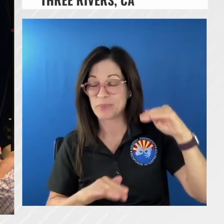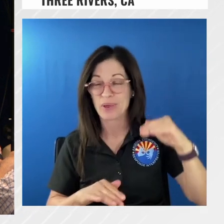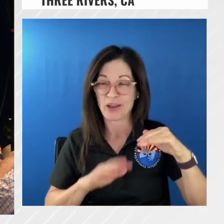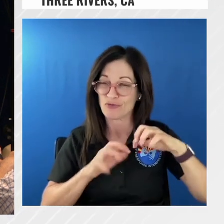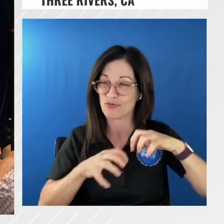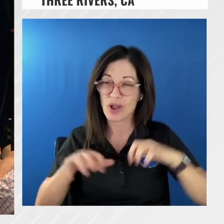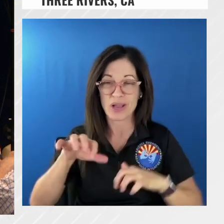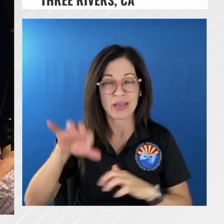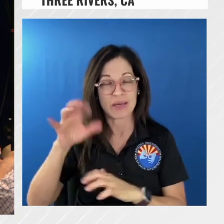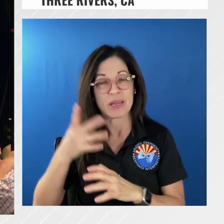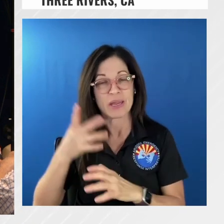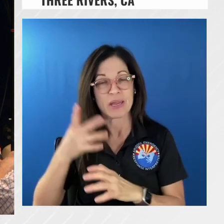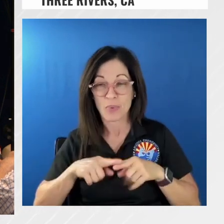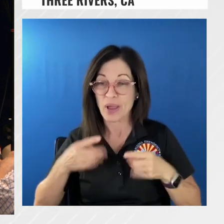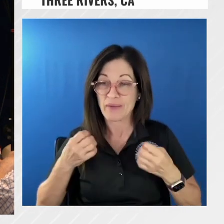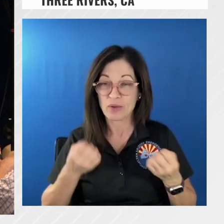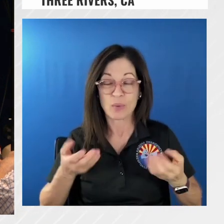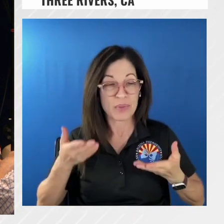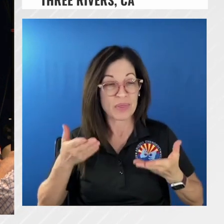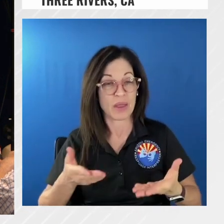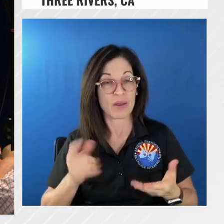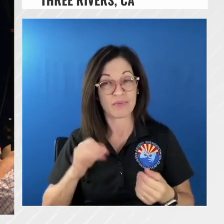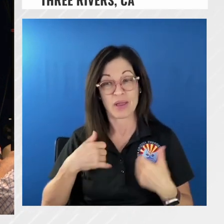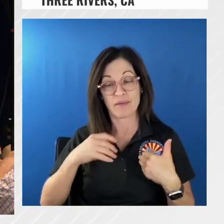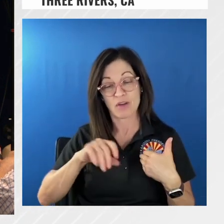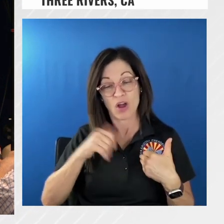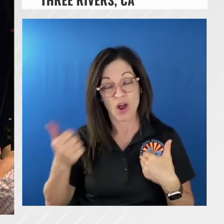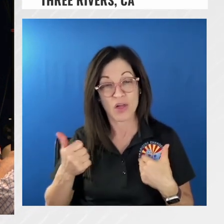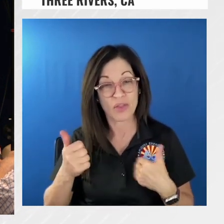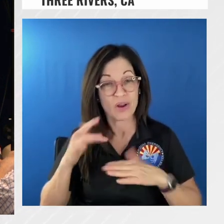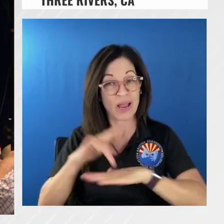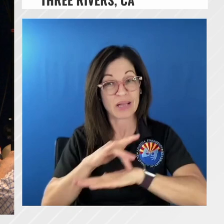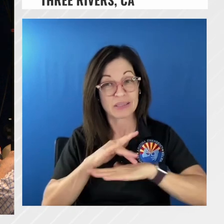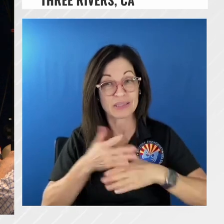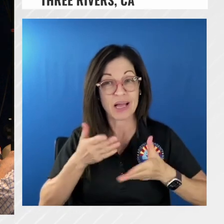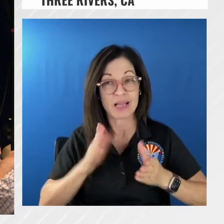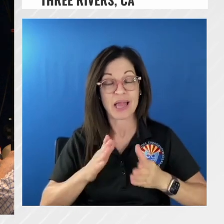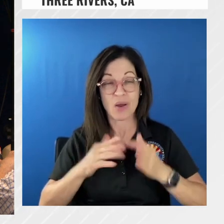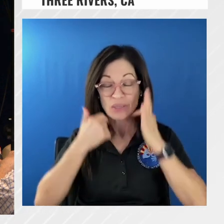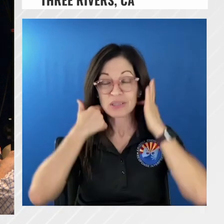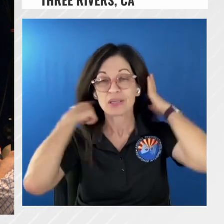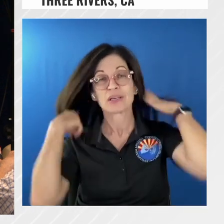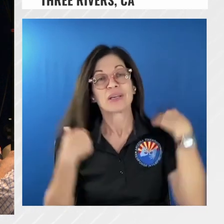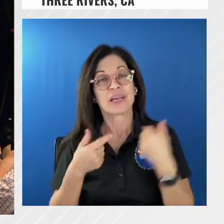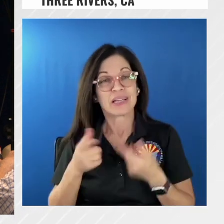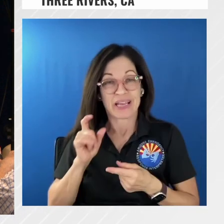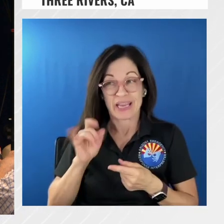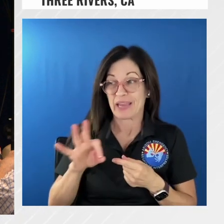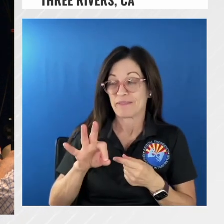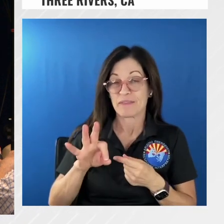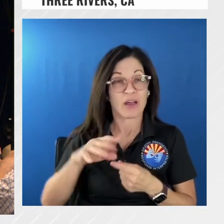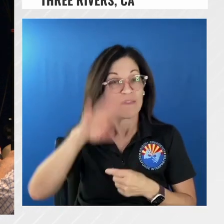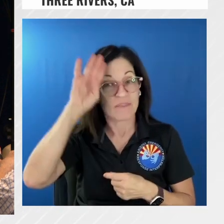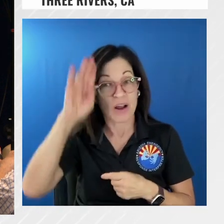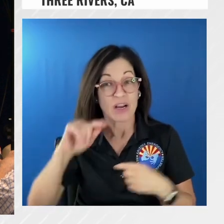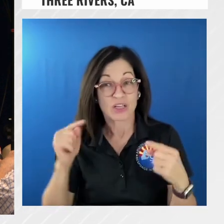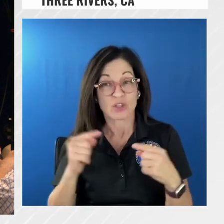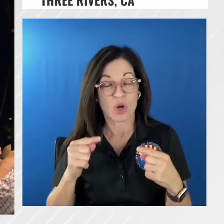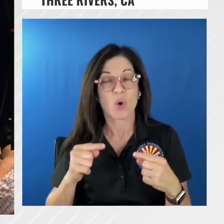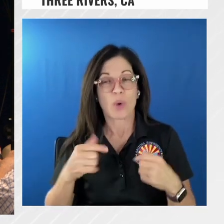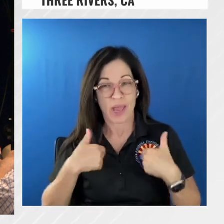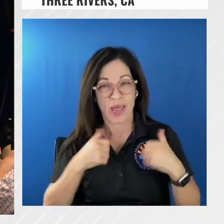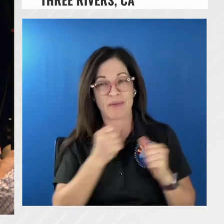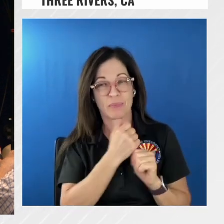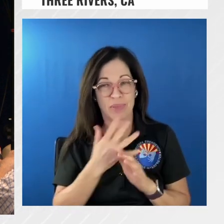building our other assets that allow us uh medical to allow us to extract our firefighters should they get hurt we'll continue to push that